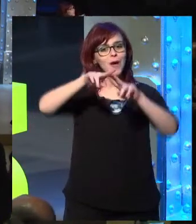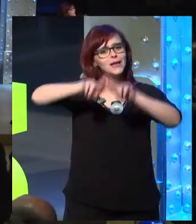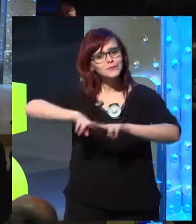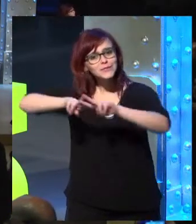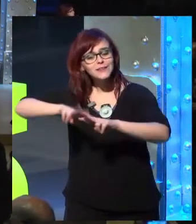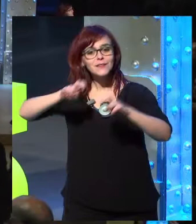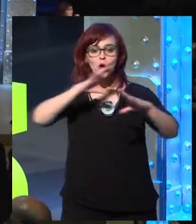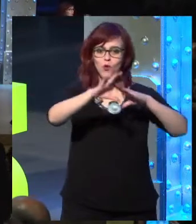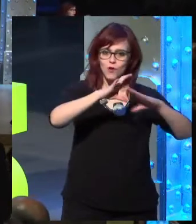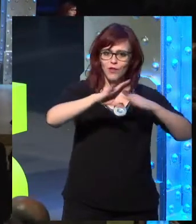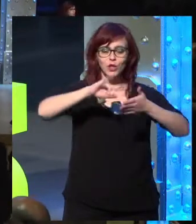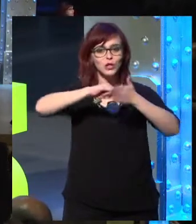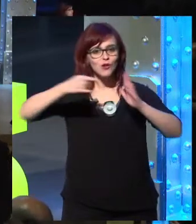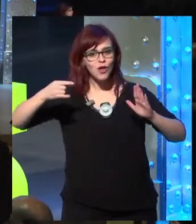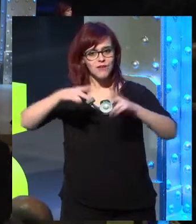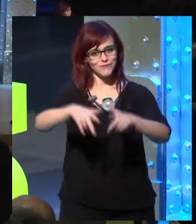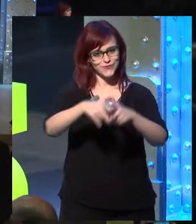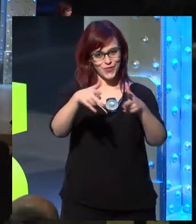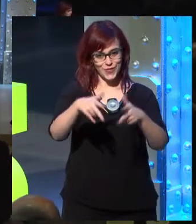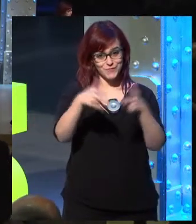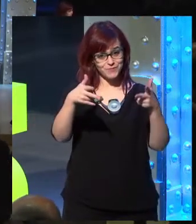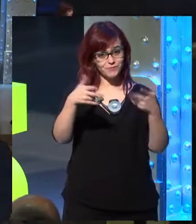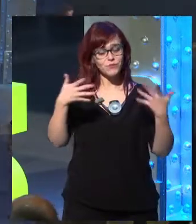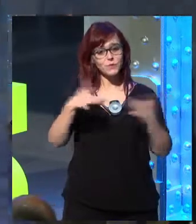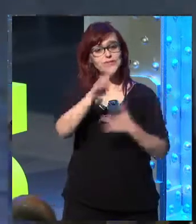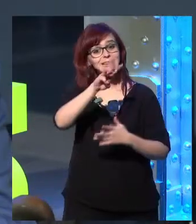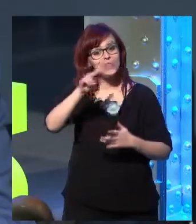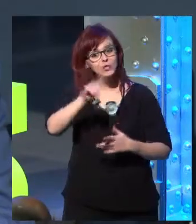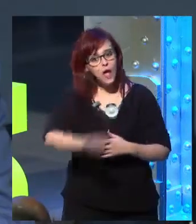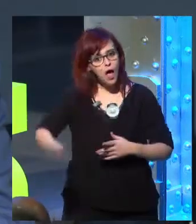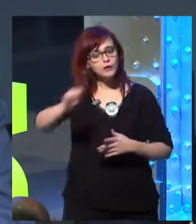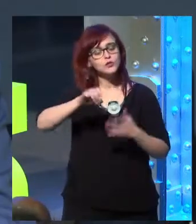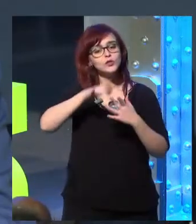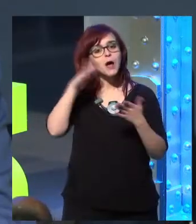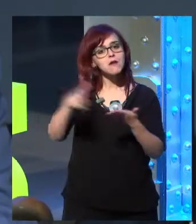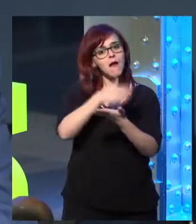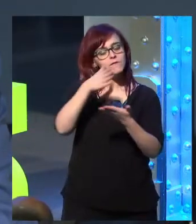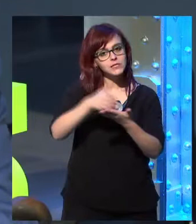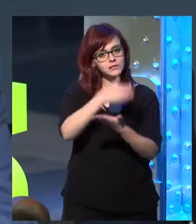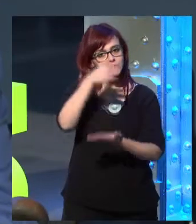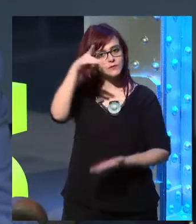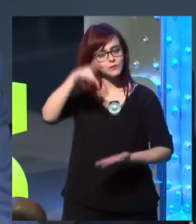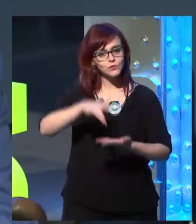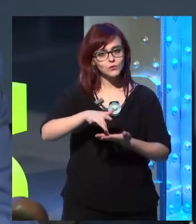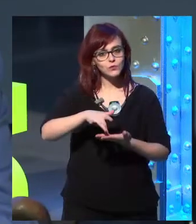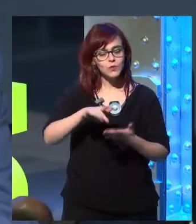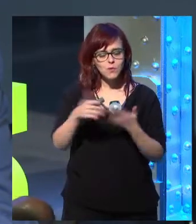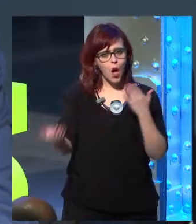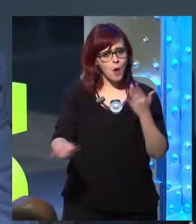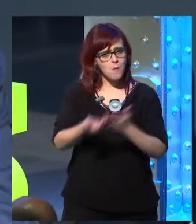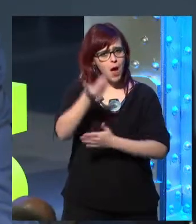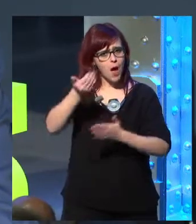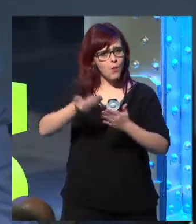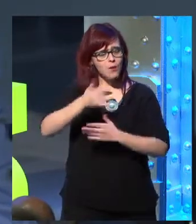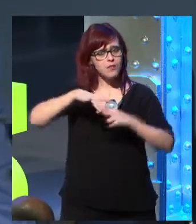researching about technology, communication and society. We've been together for 32 years, during